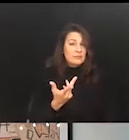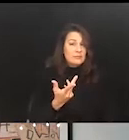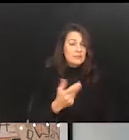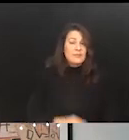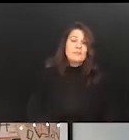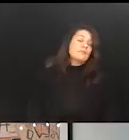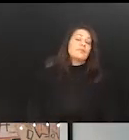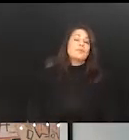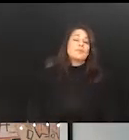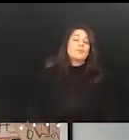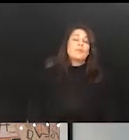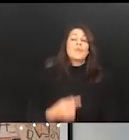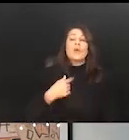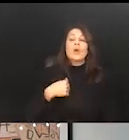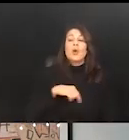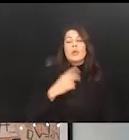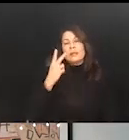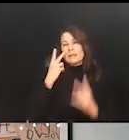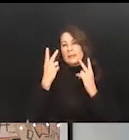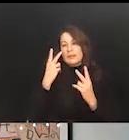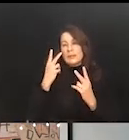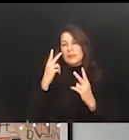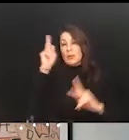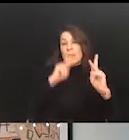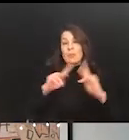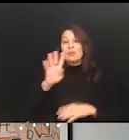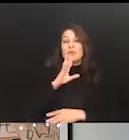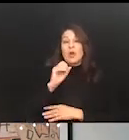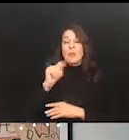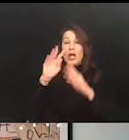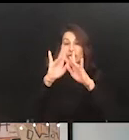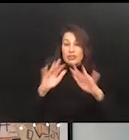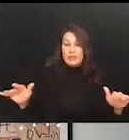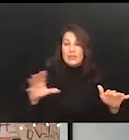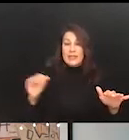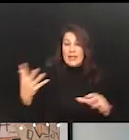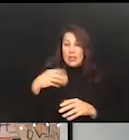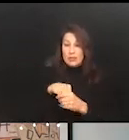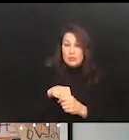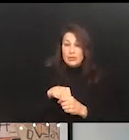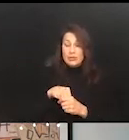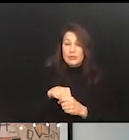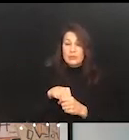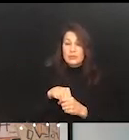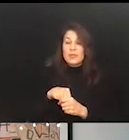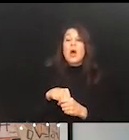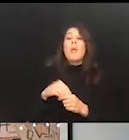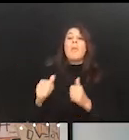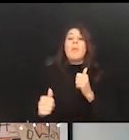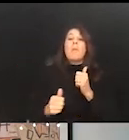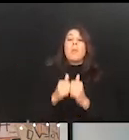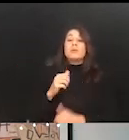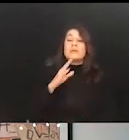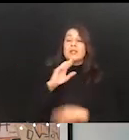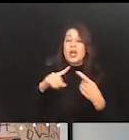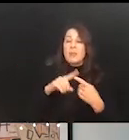mostly when people talk about diversity and inclusion initiatives, like Jonathan mentioned, they are mostly talking about race and